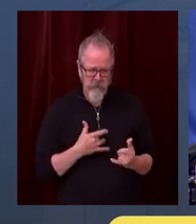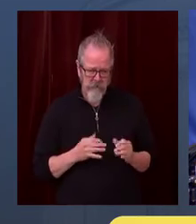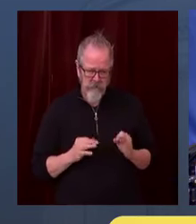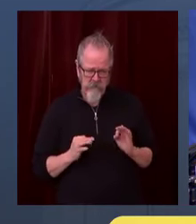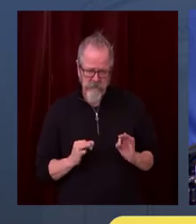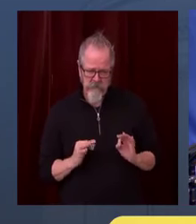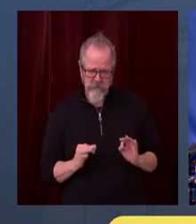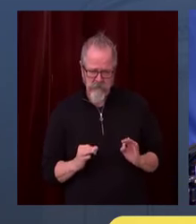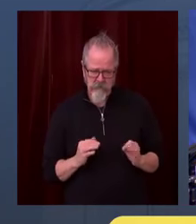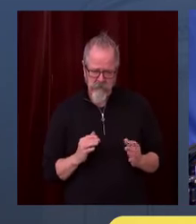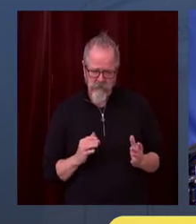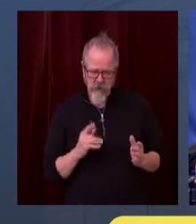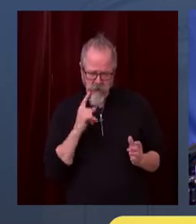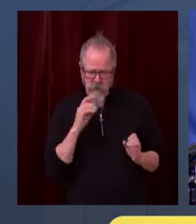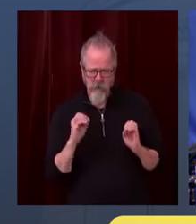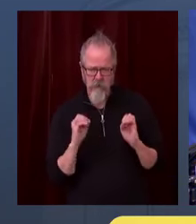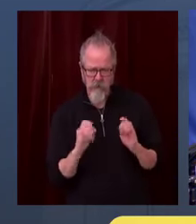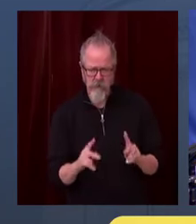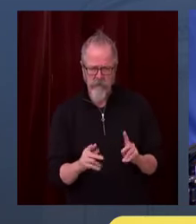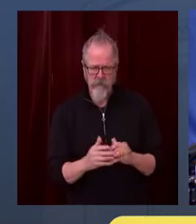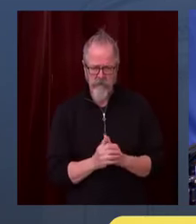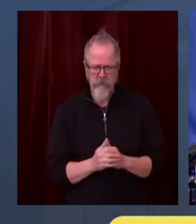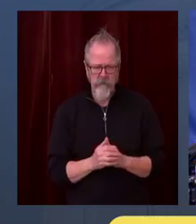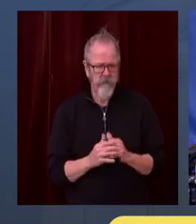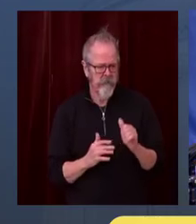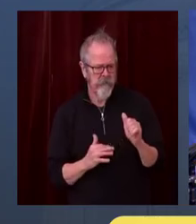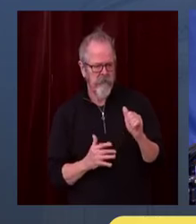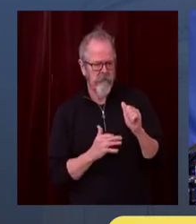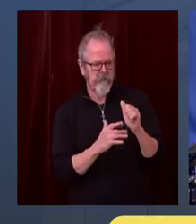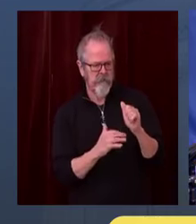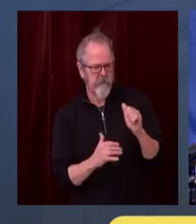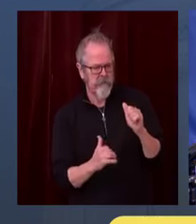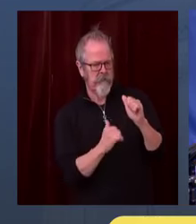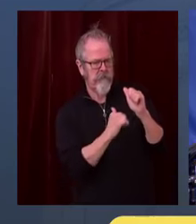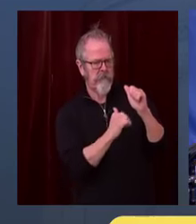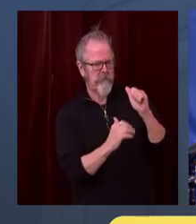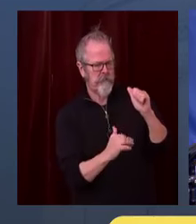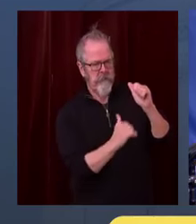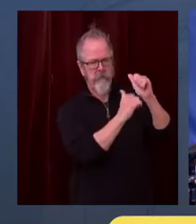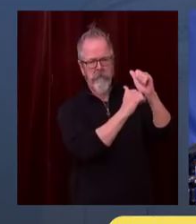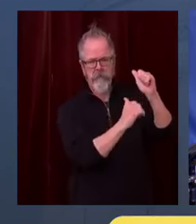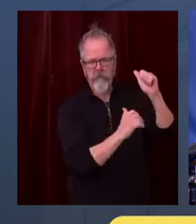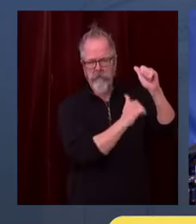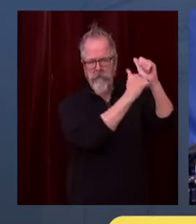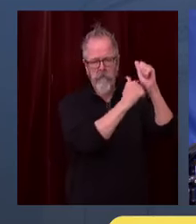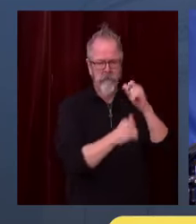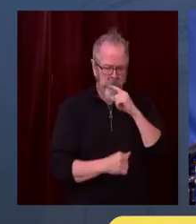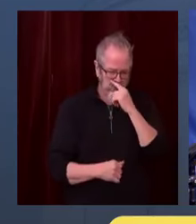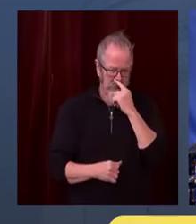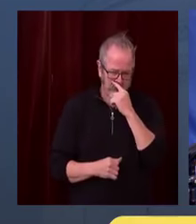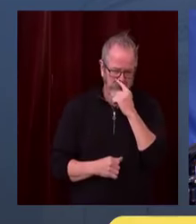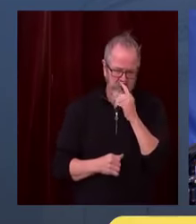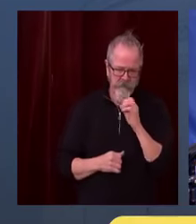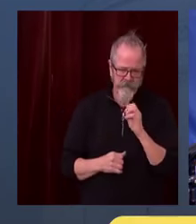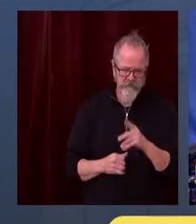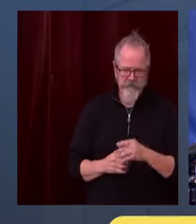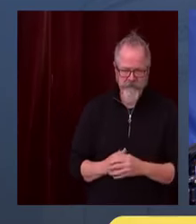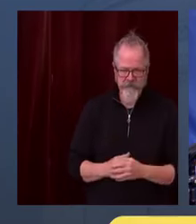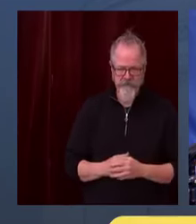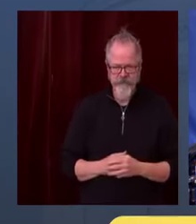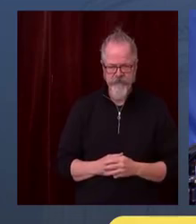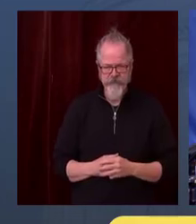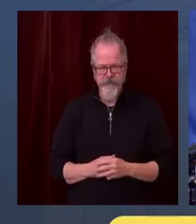higher, obviously, than they were pre-COVID. I will also say that,